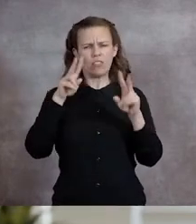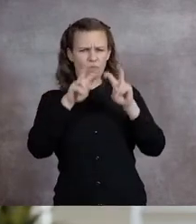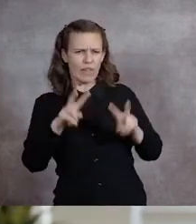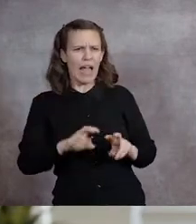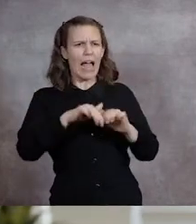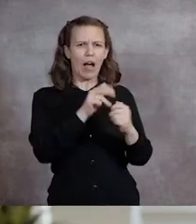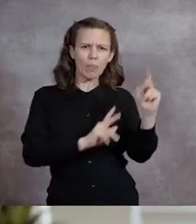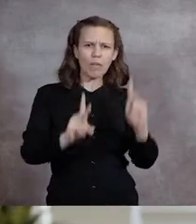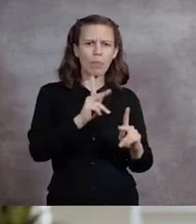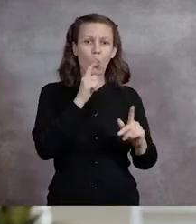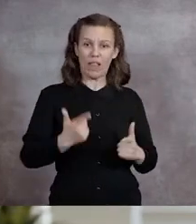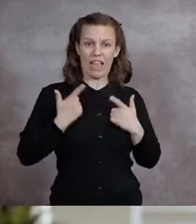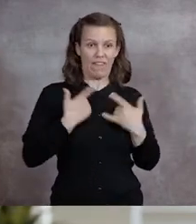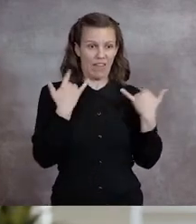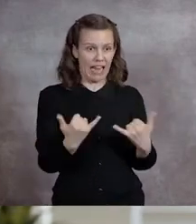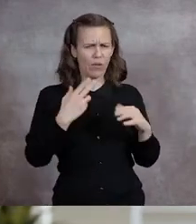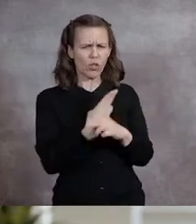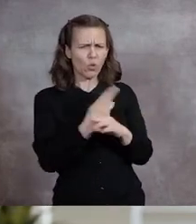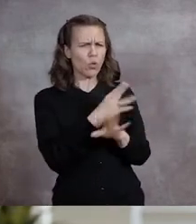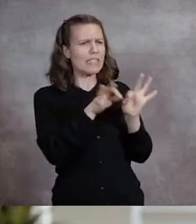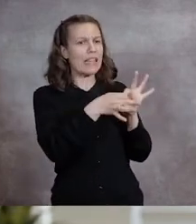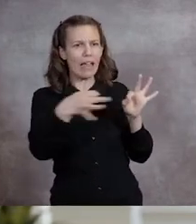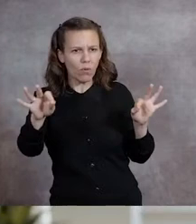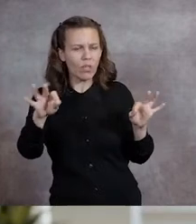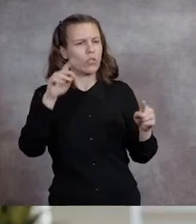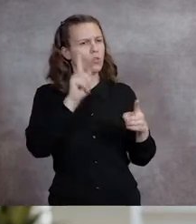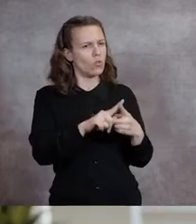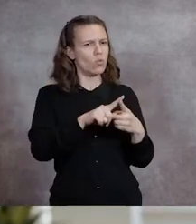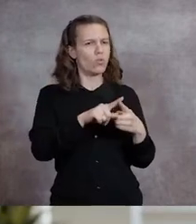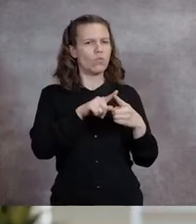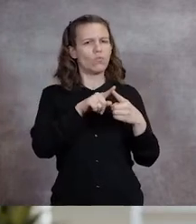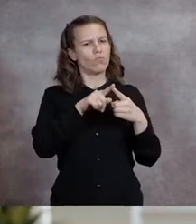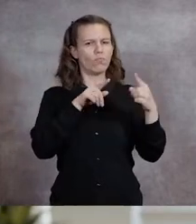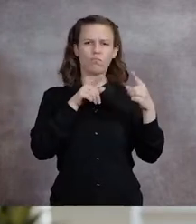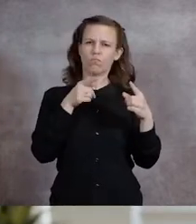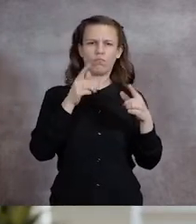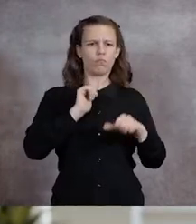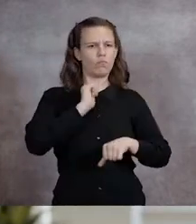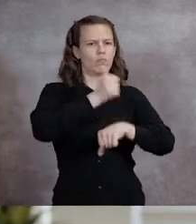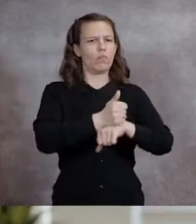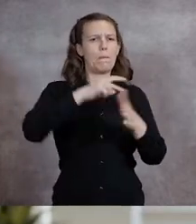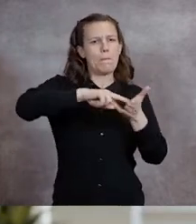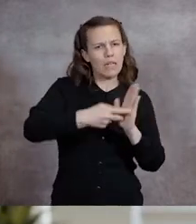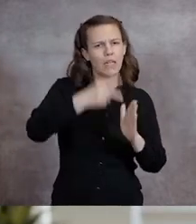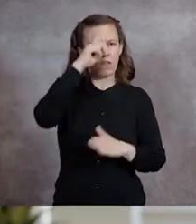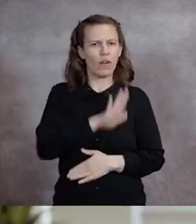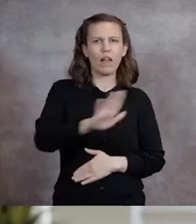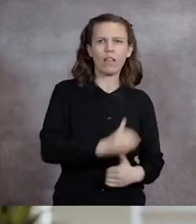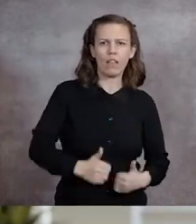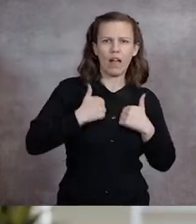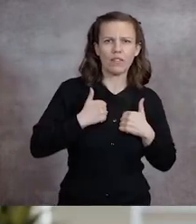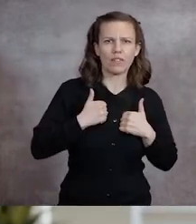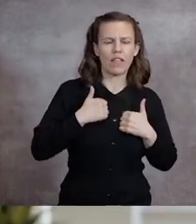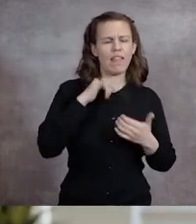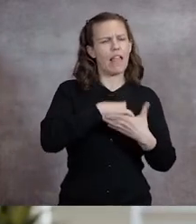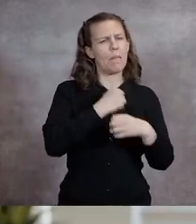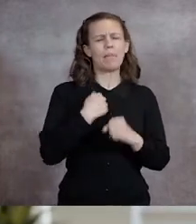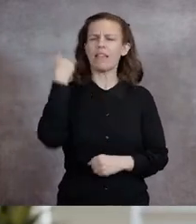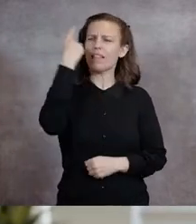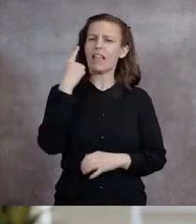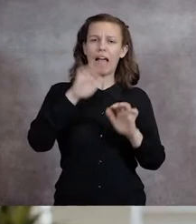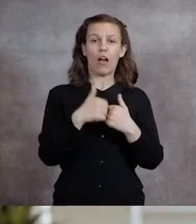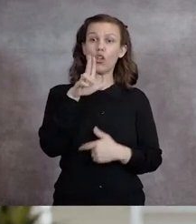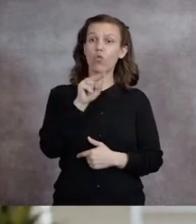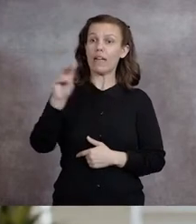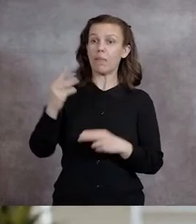to make meaning in their lives. This got me thinking about how innovation at UNM is really like a shared language,